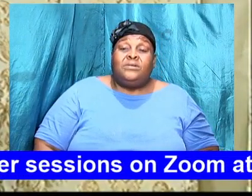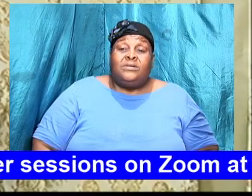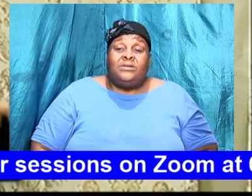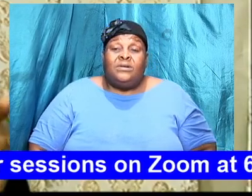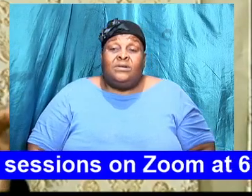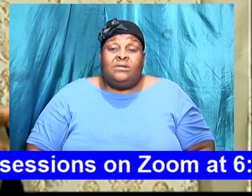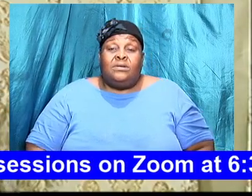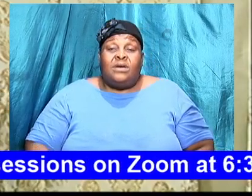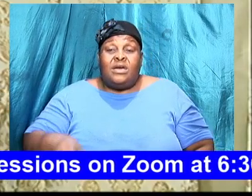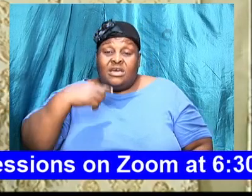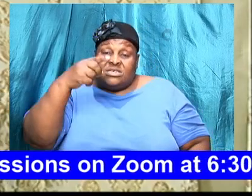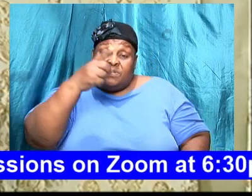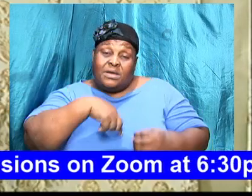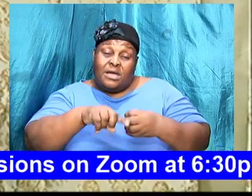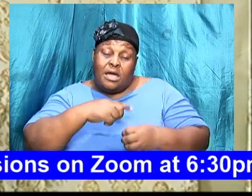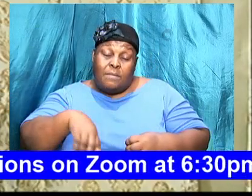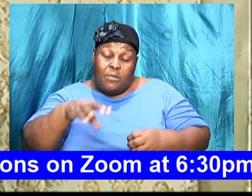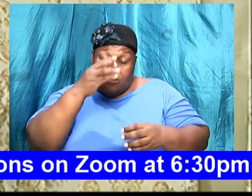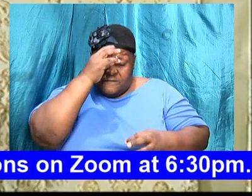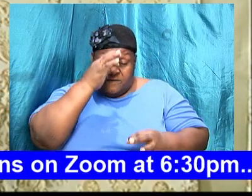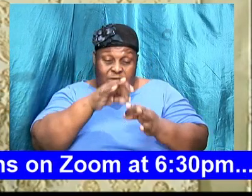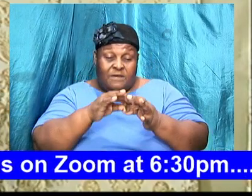We're talking about faith and the will of God.